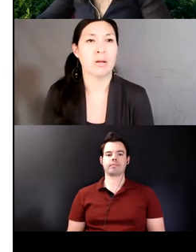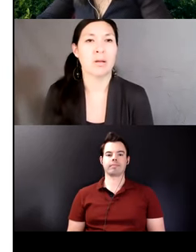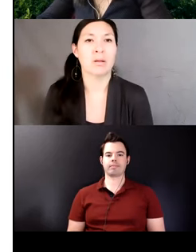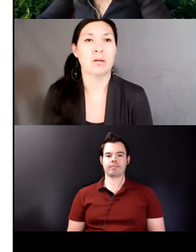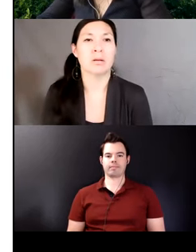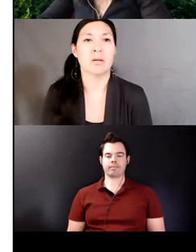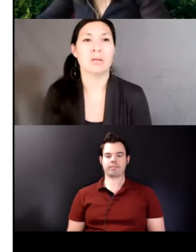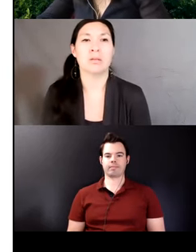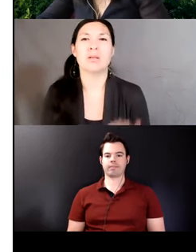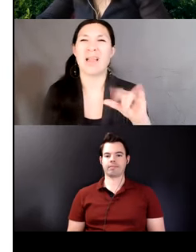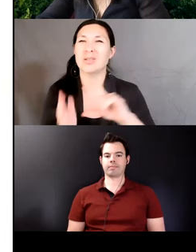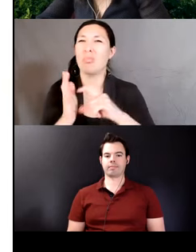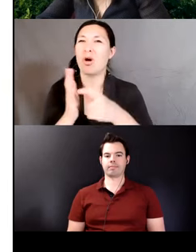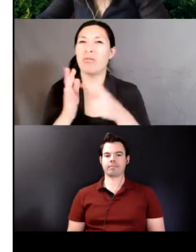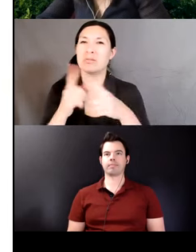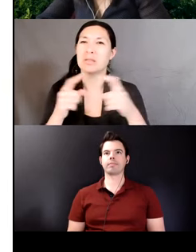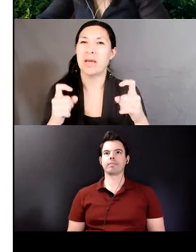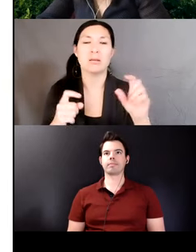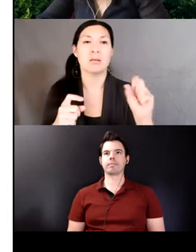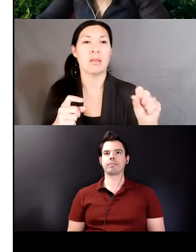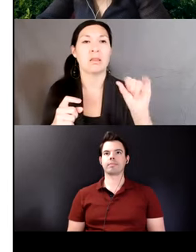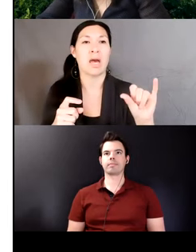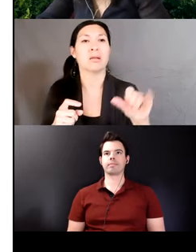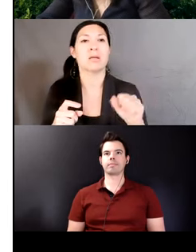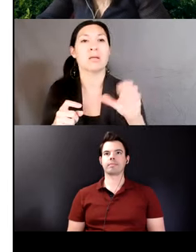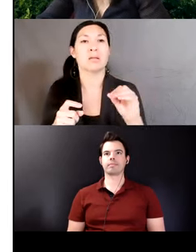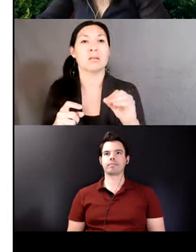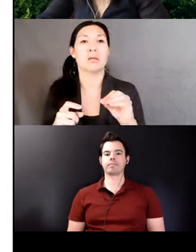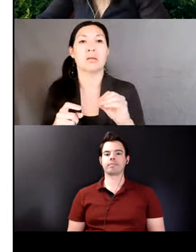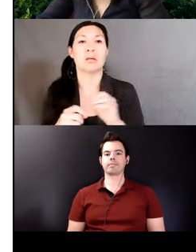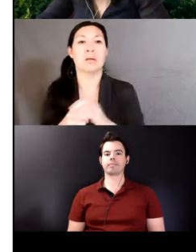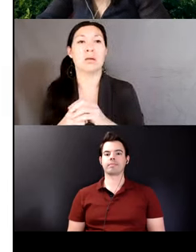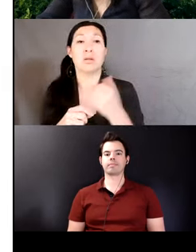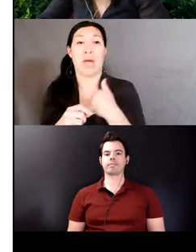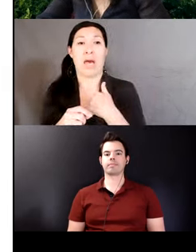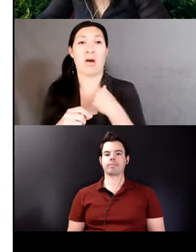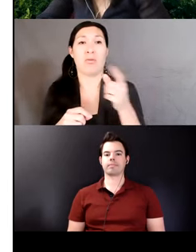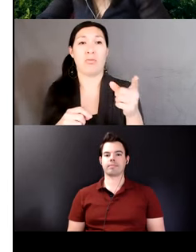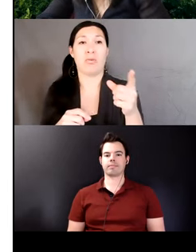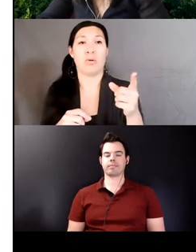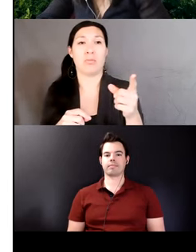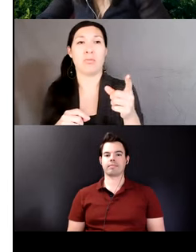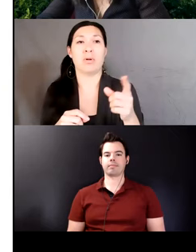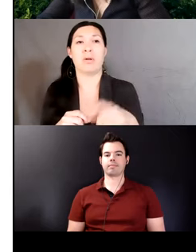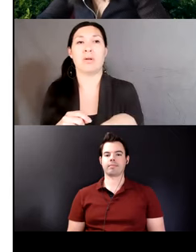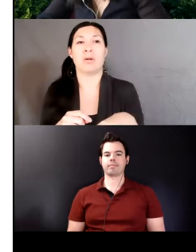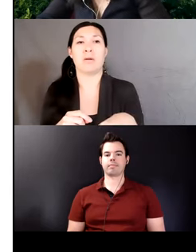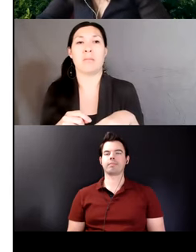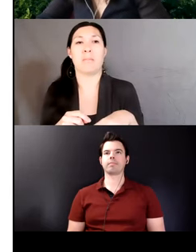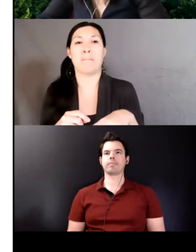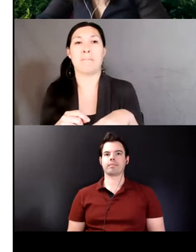benefactive pu can license a direct object as stated in my law 2016.